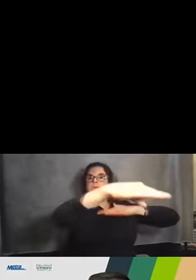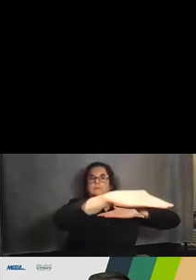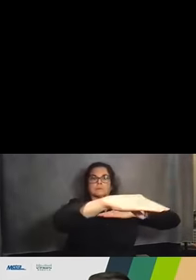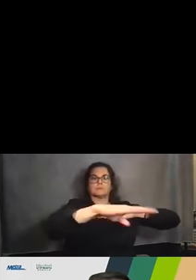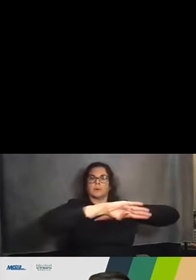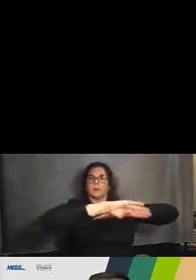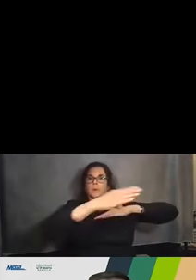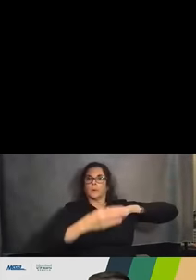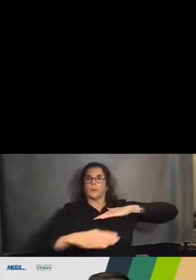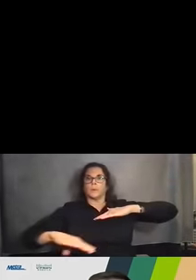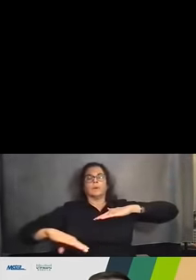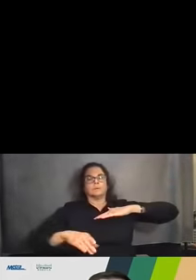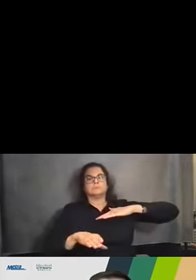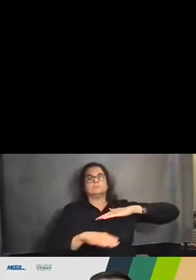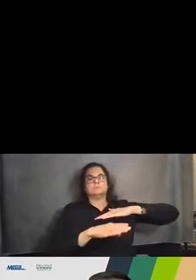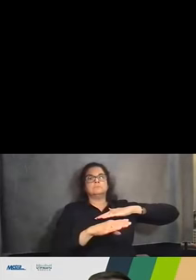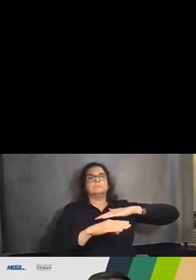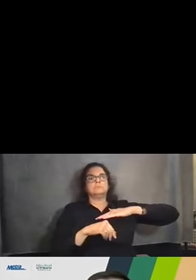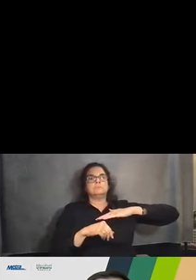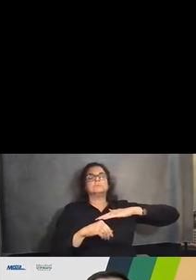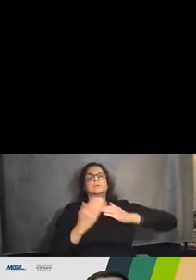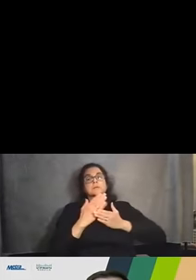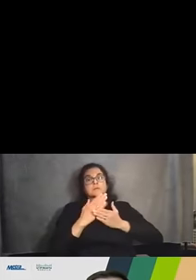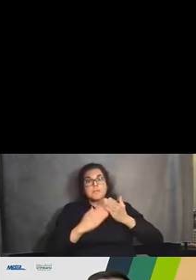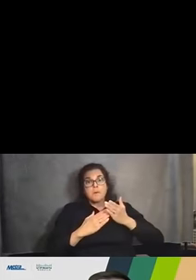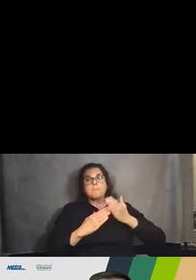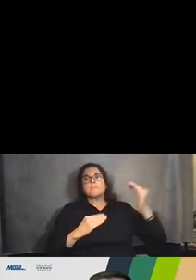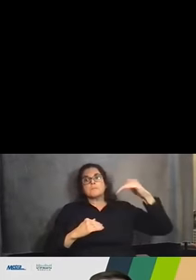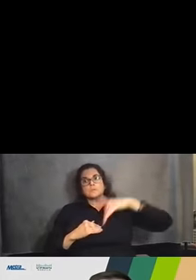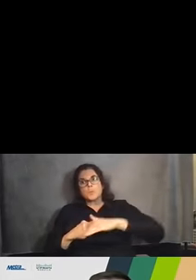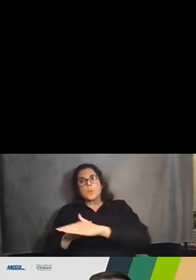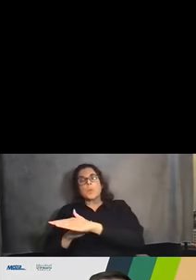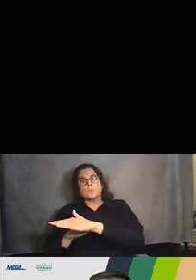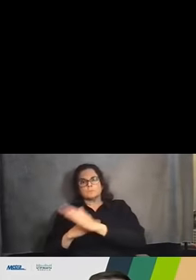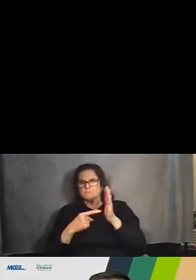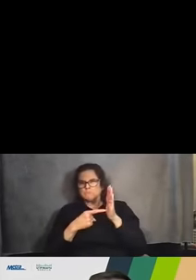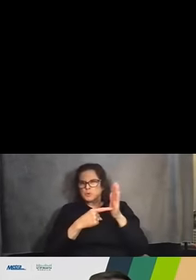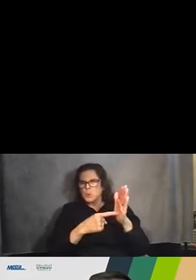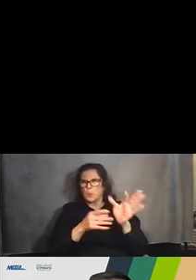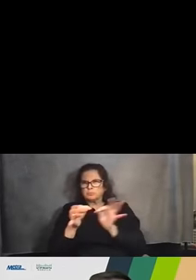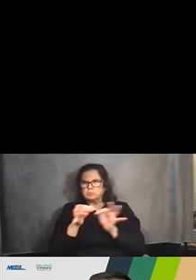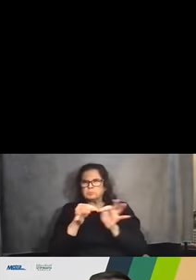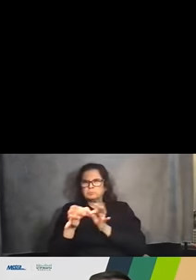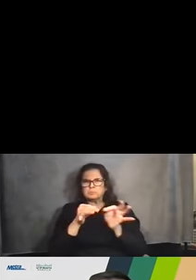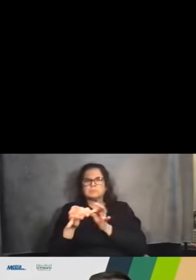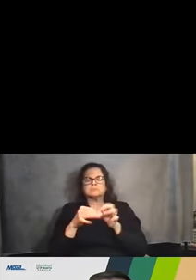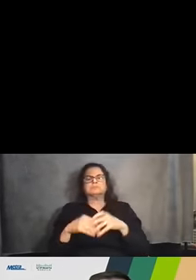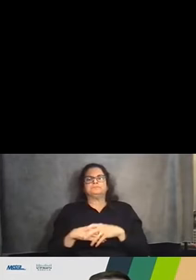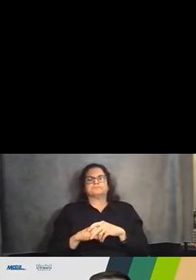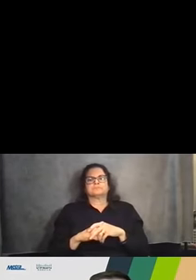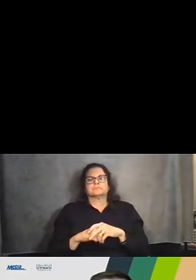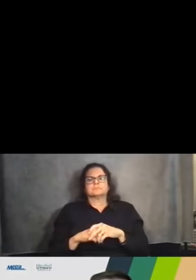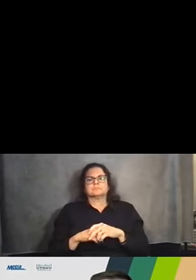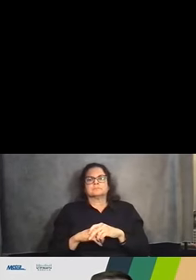some retaining walls that you know shorter retaining walls and some slopes. So we're going to show you a little bit about how this this process would work